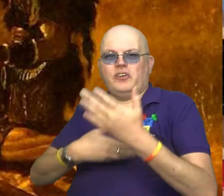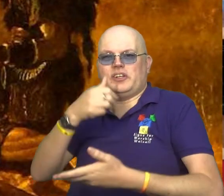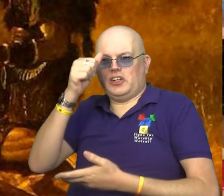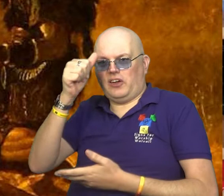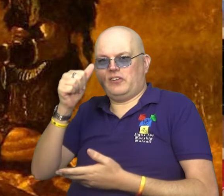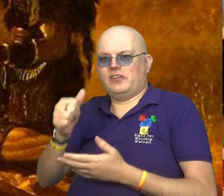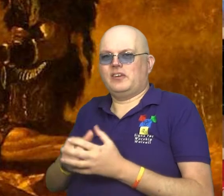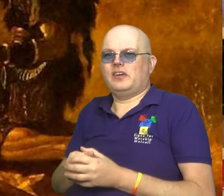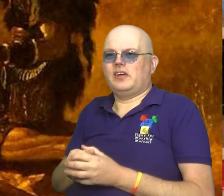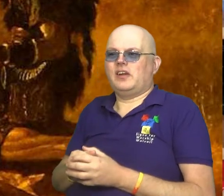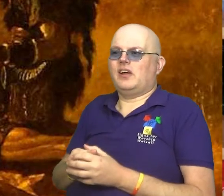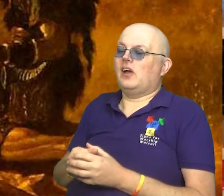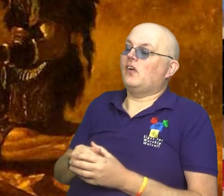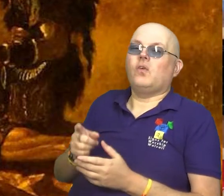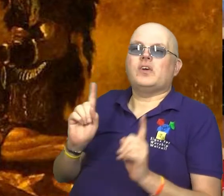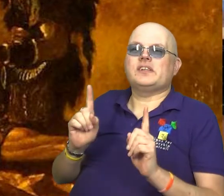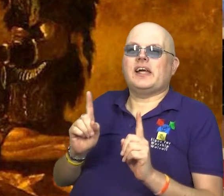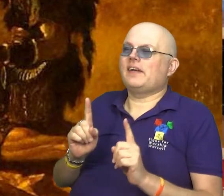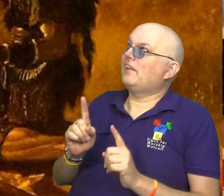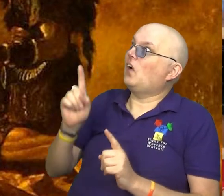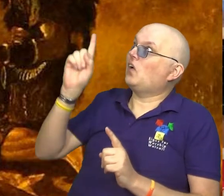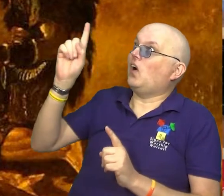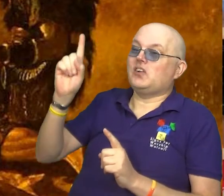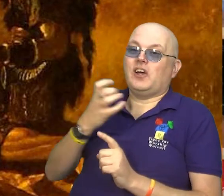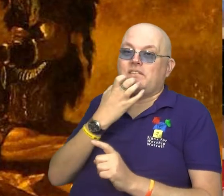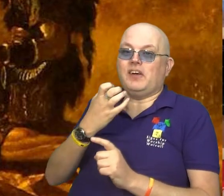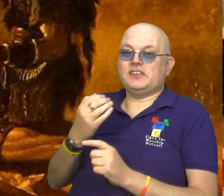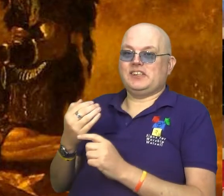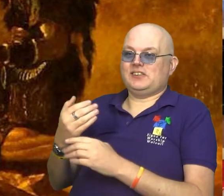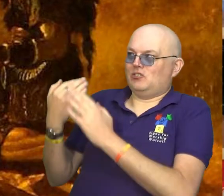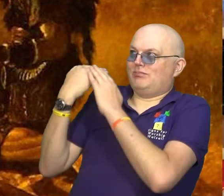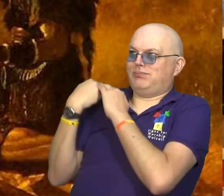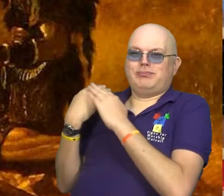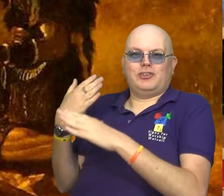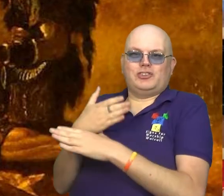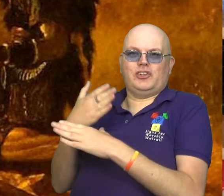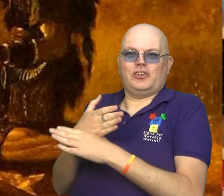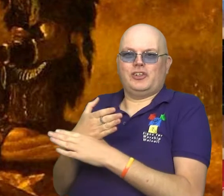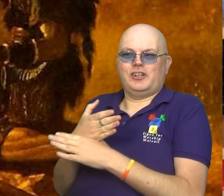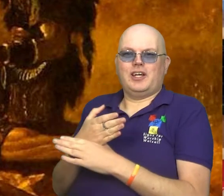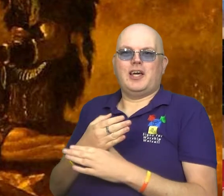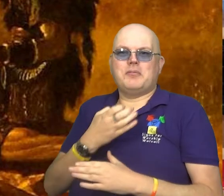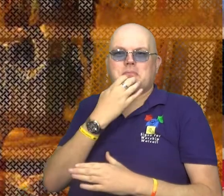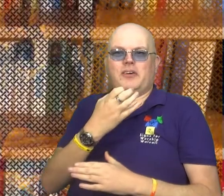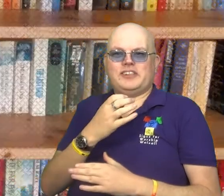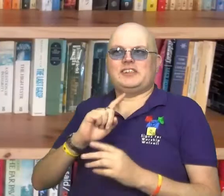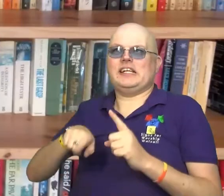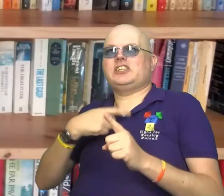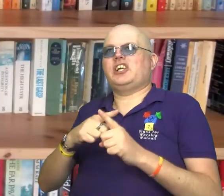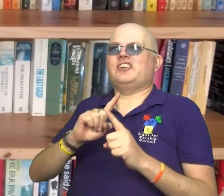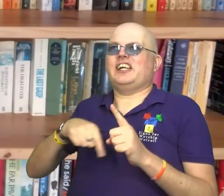is that God is giving Moses a job to do. But Moses makes all these excuses.